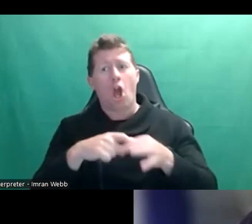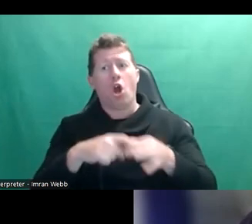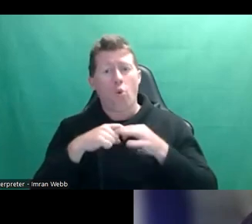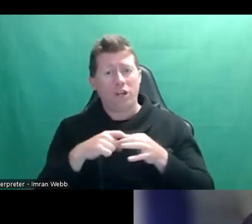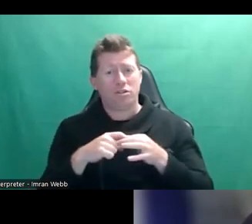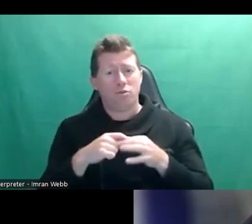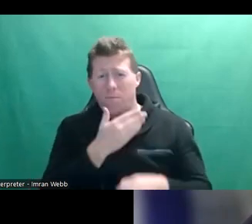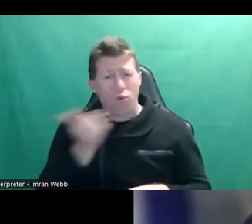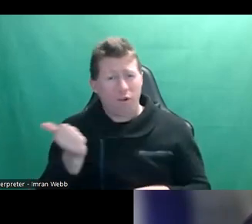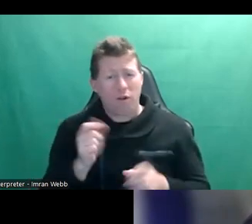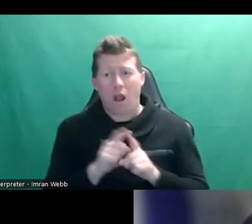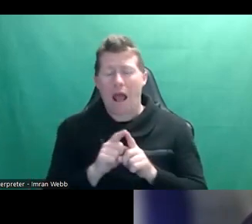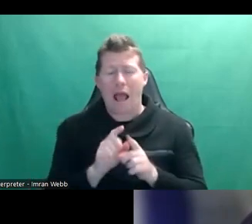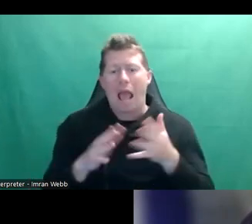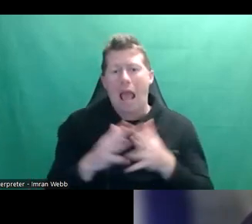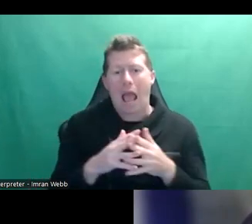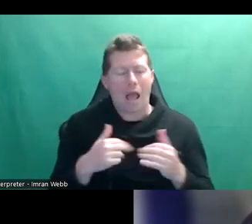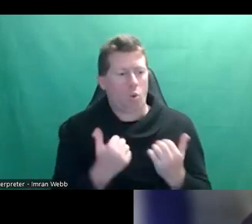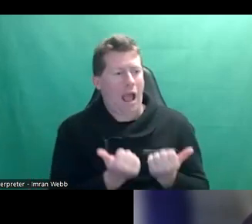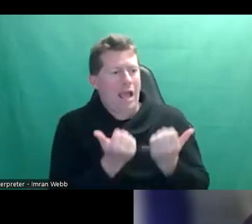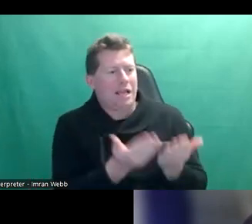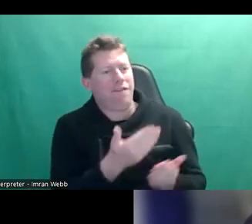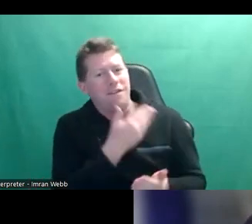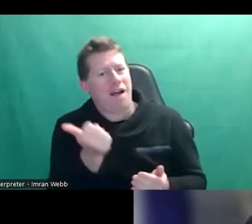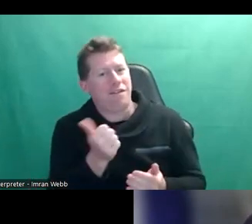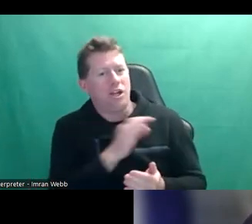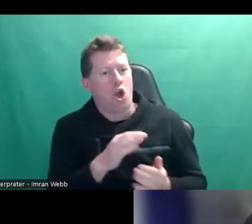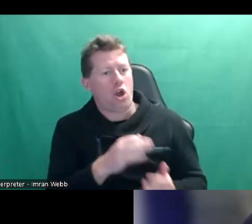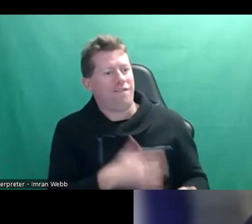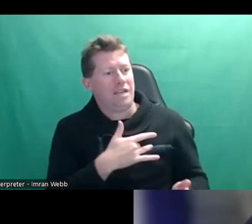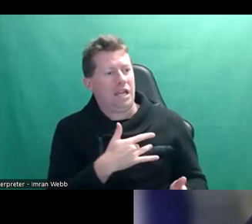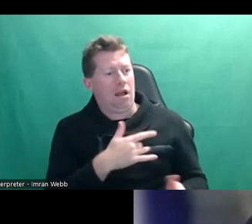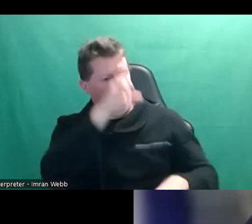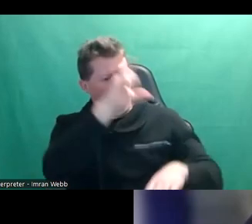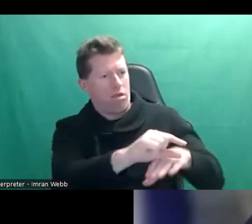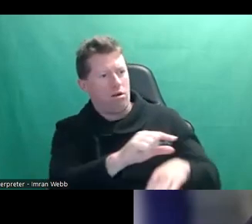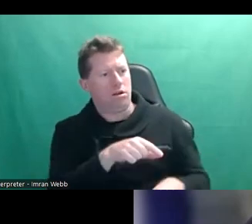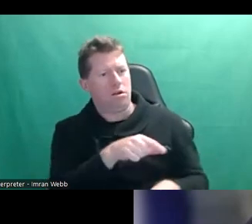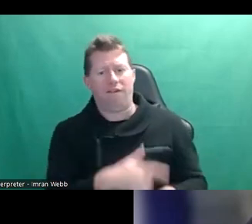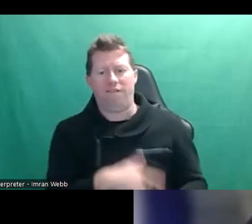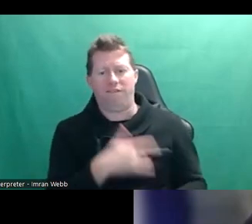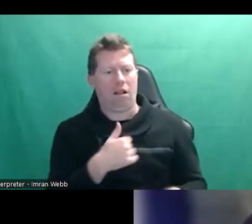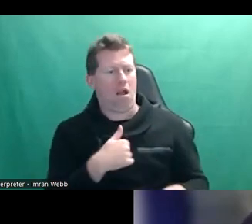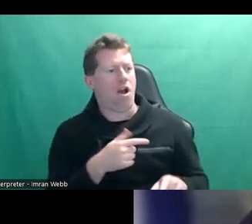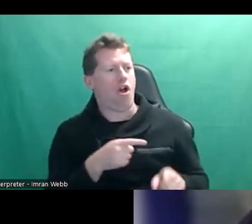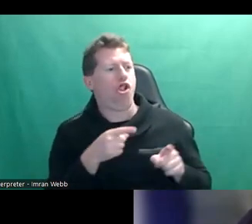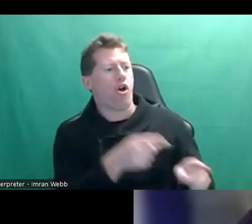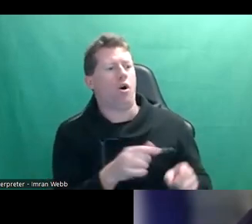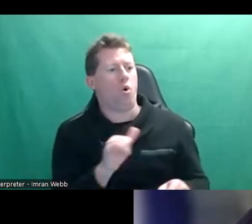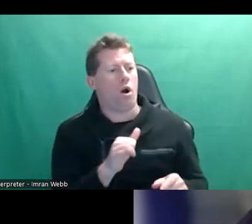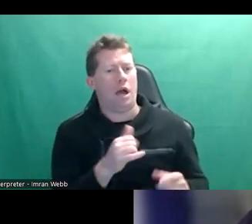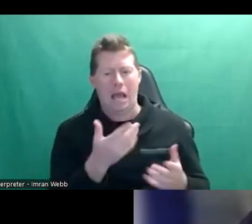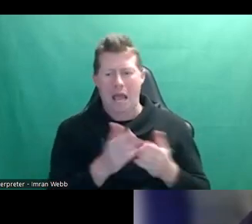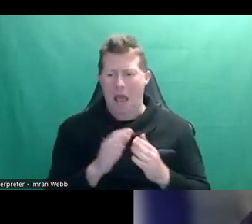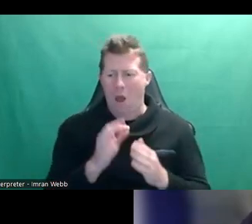adorable. They were like, how do I compliment a girl without making her feel objectified? You know, how do I do, like, how do you ask